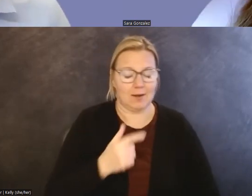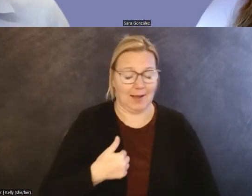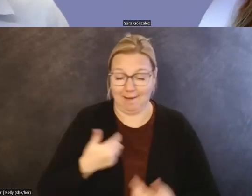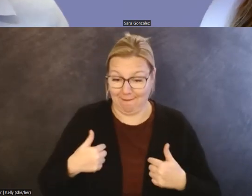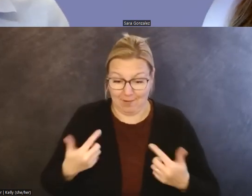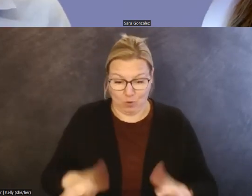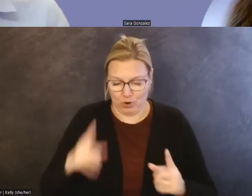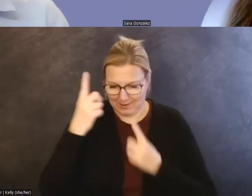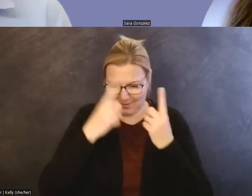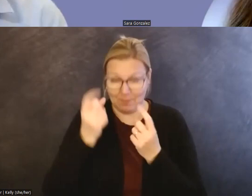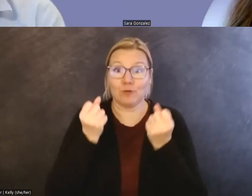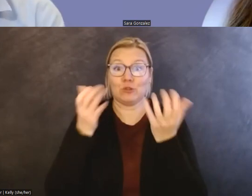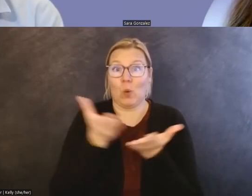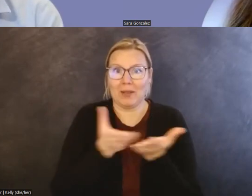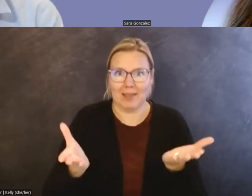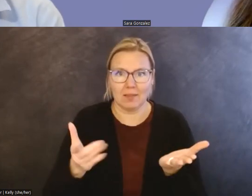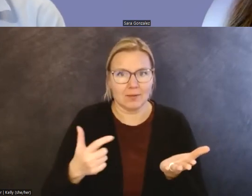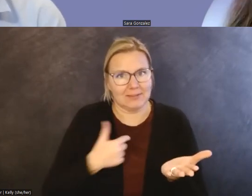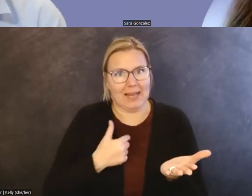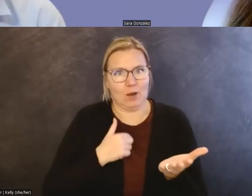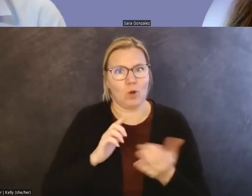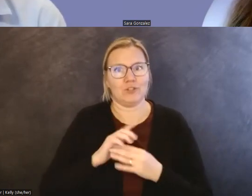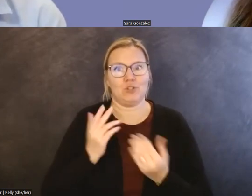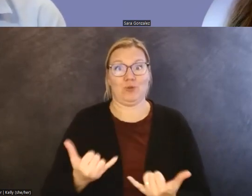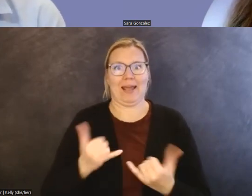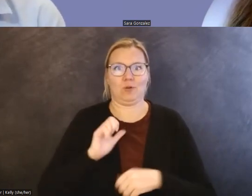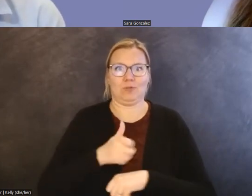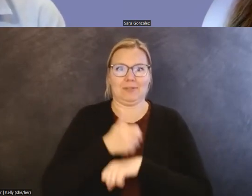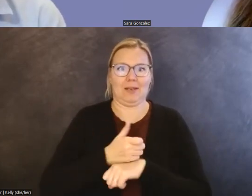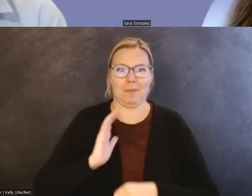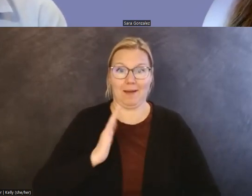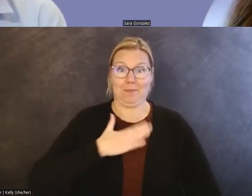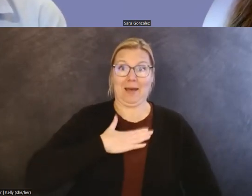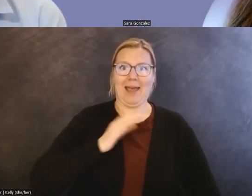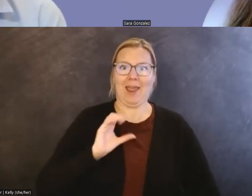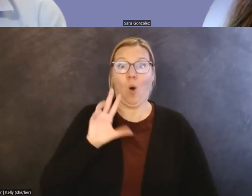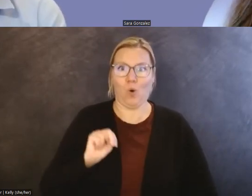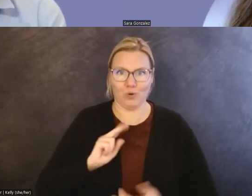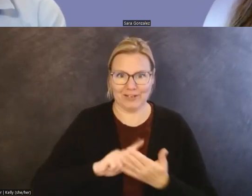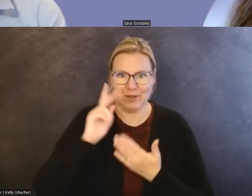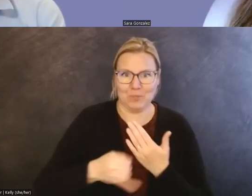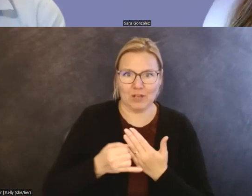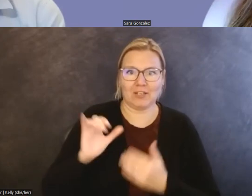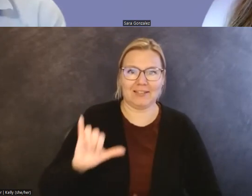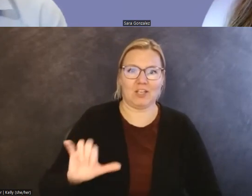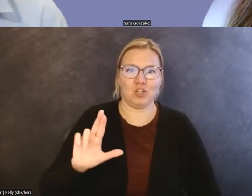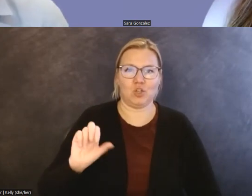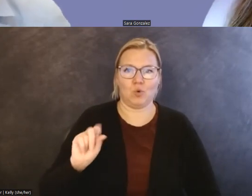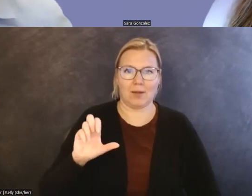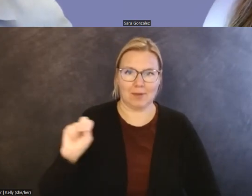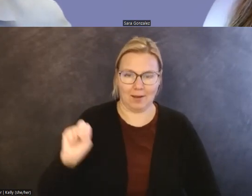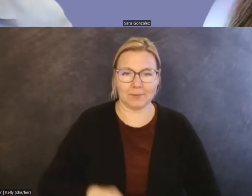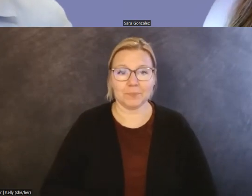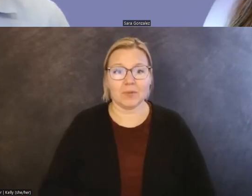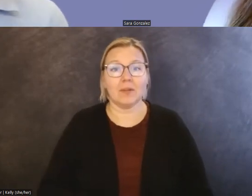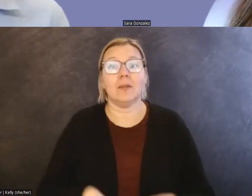things that I would like to implement on our project in Yucatan. So I'd like to reiterate Sarah Smith's call